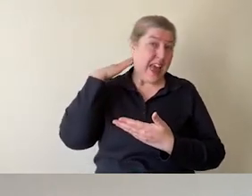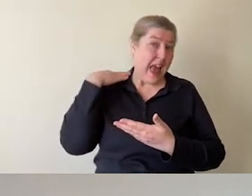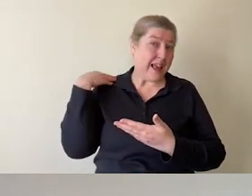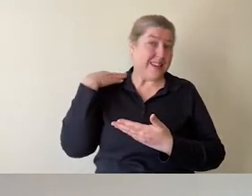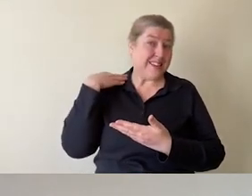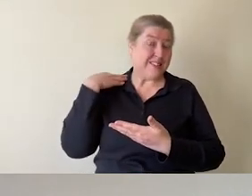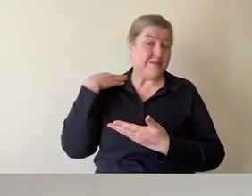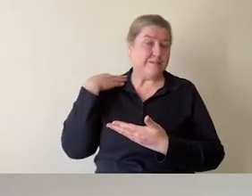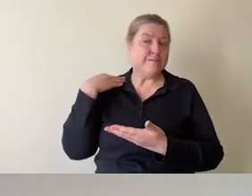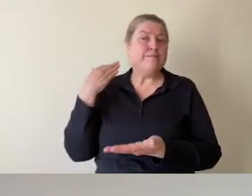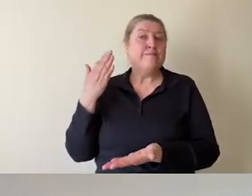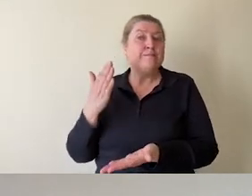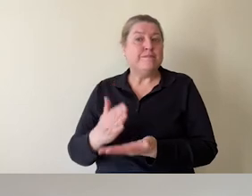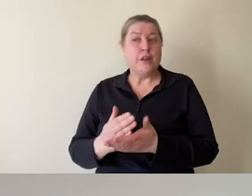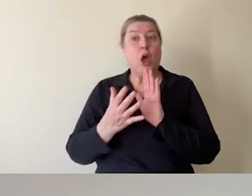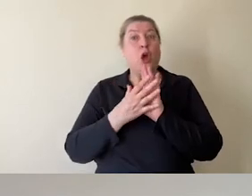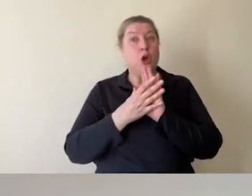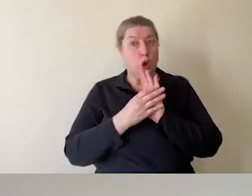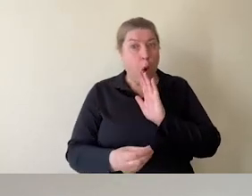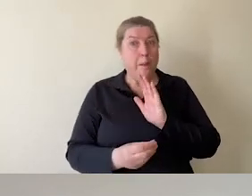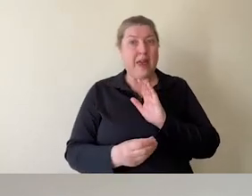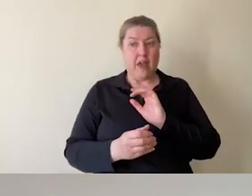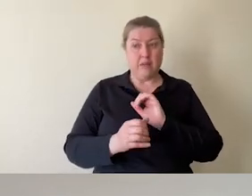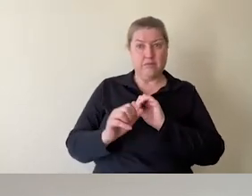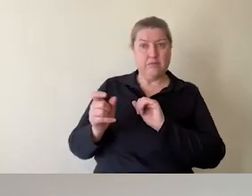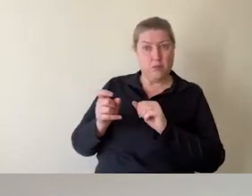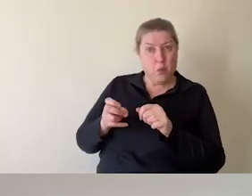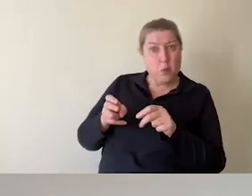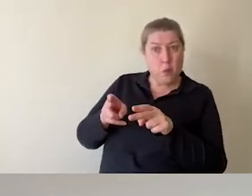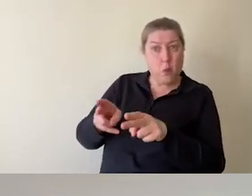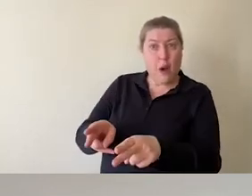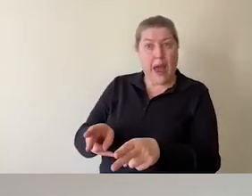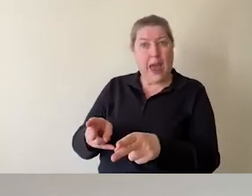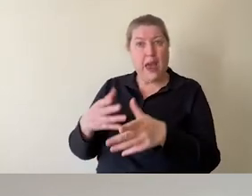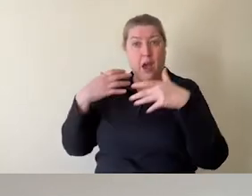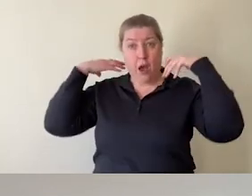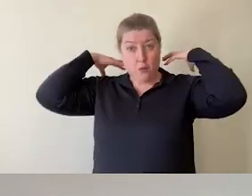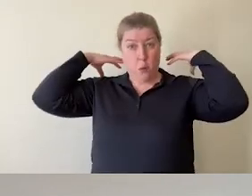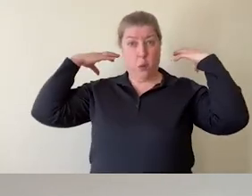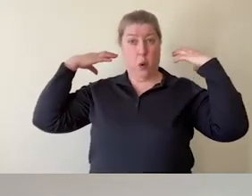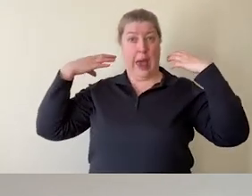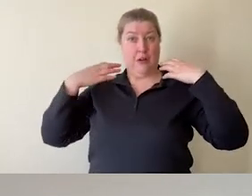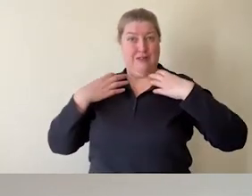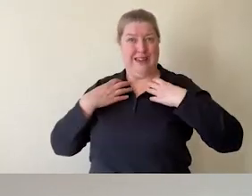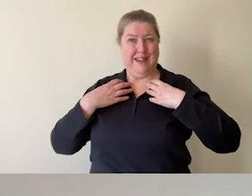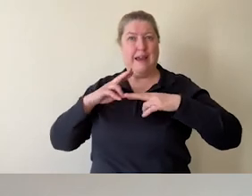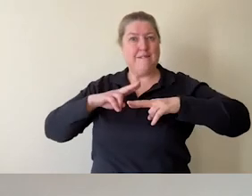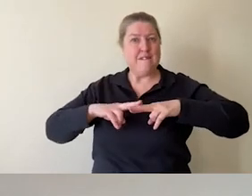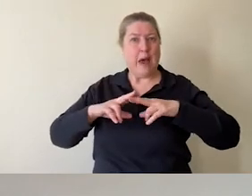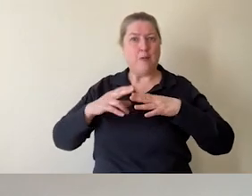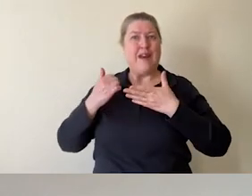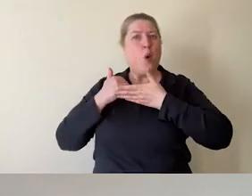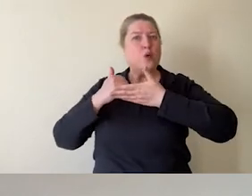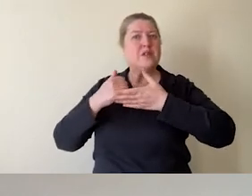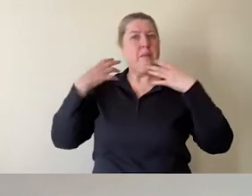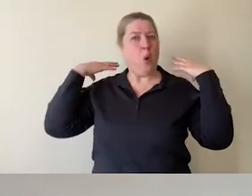So it's actually copying a way of wearing fabric or support around your body